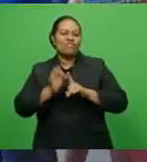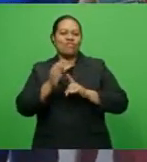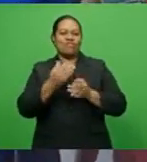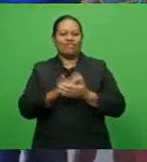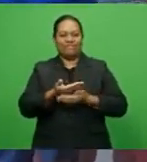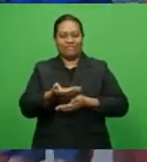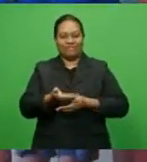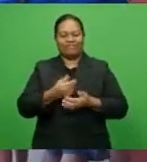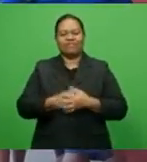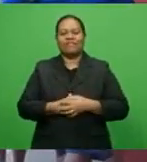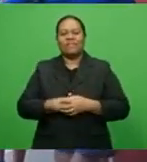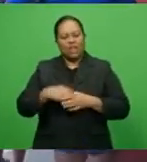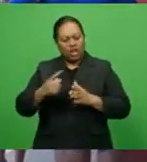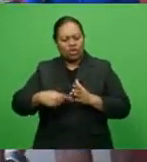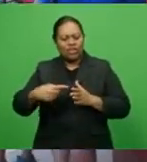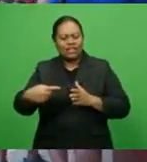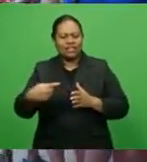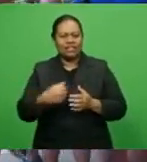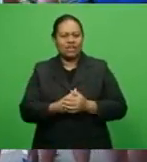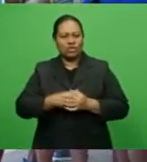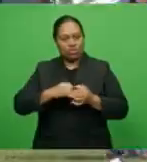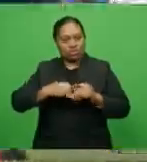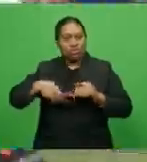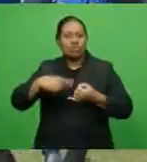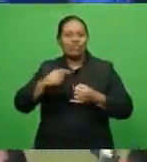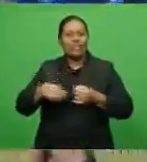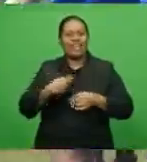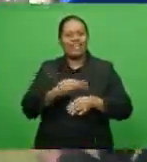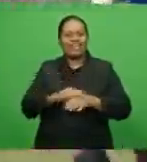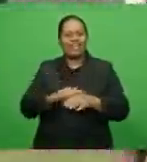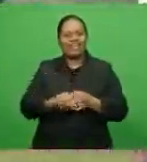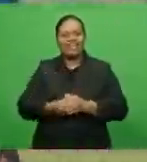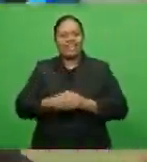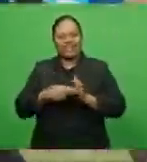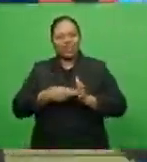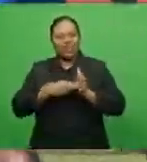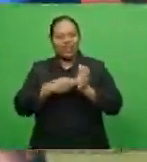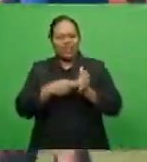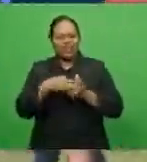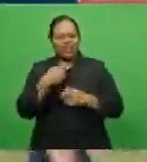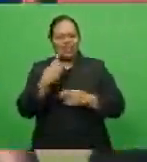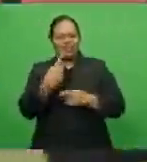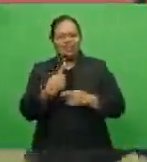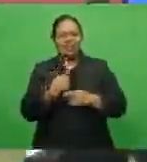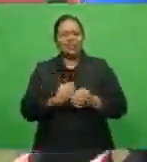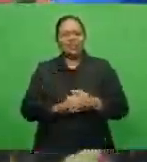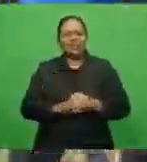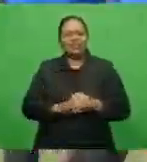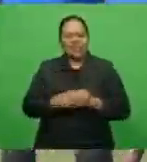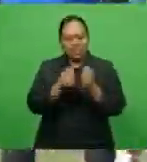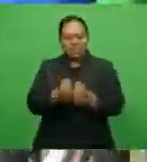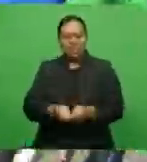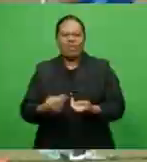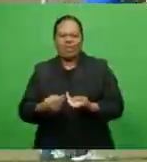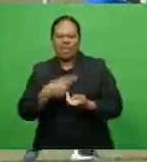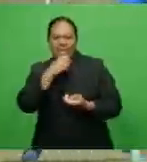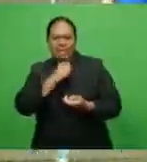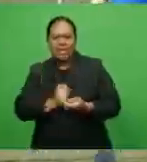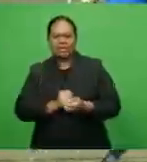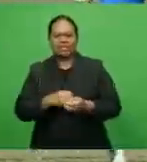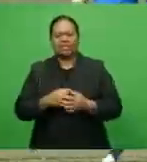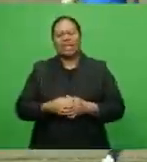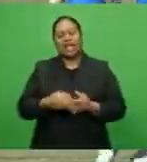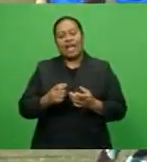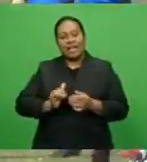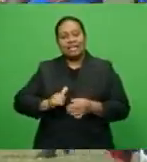As we continue, we are going to have a silver game next week. Nandi's tries came from Salatonga and Viliwe Miramira, while